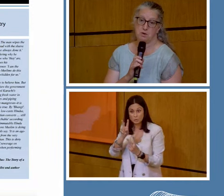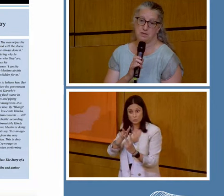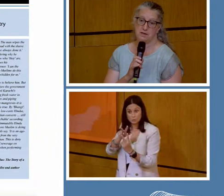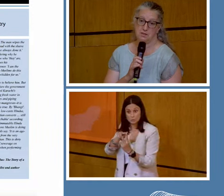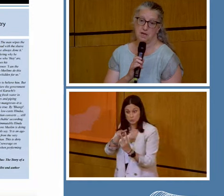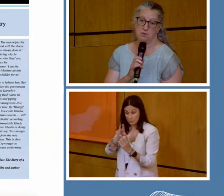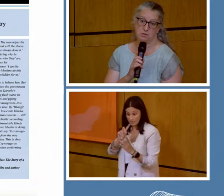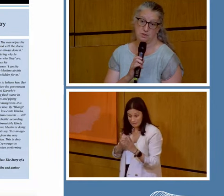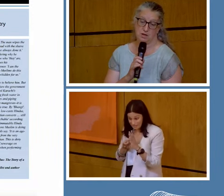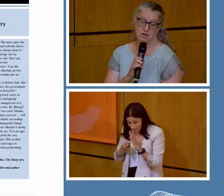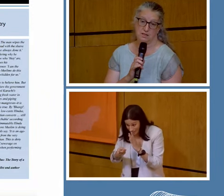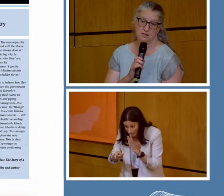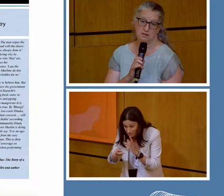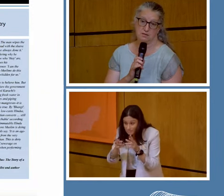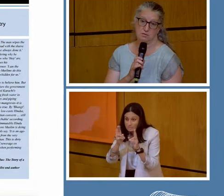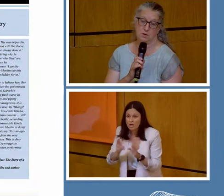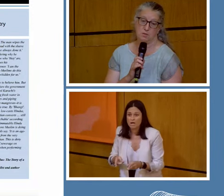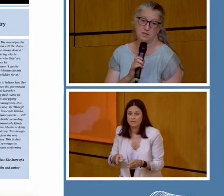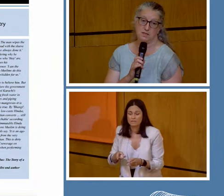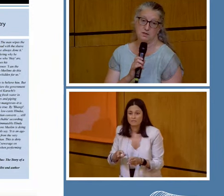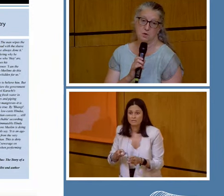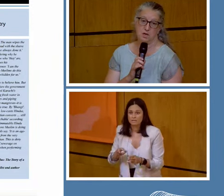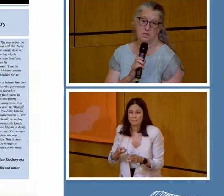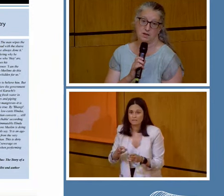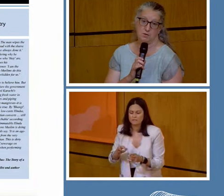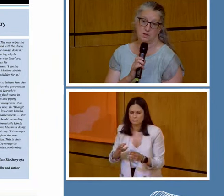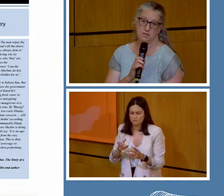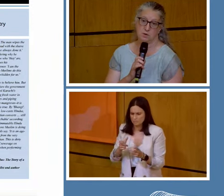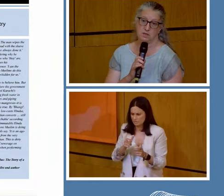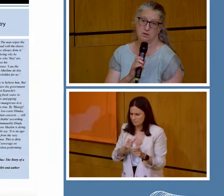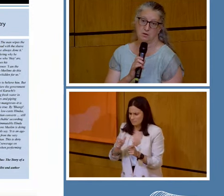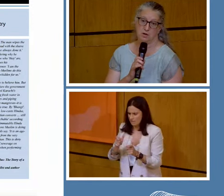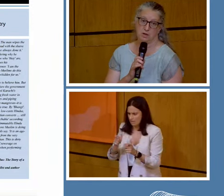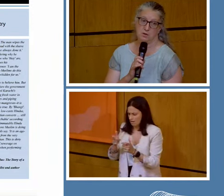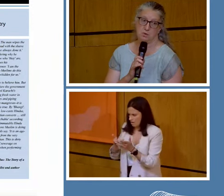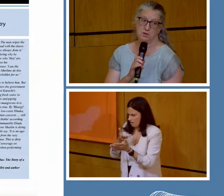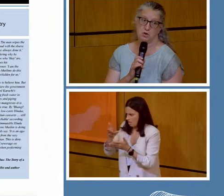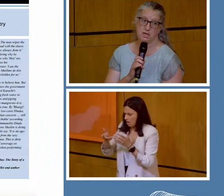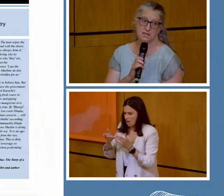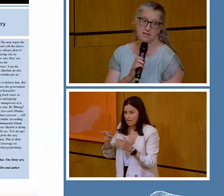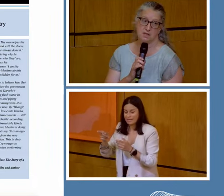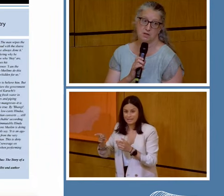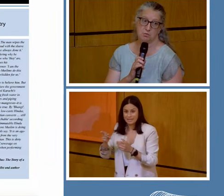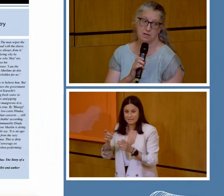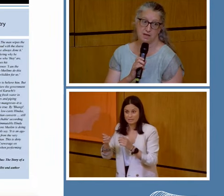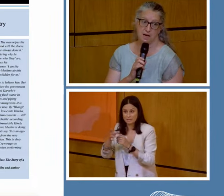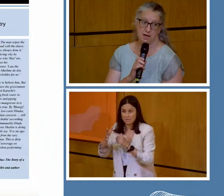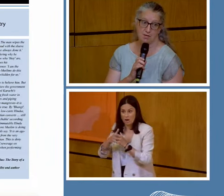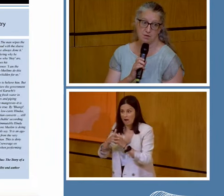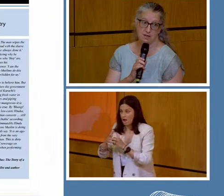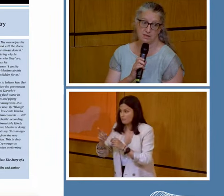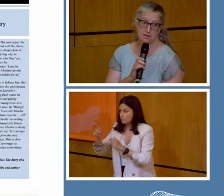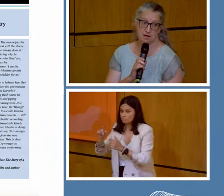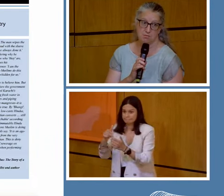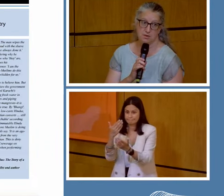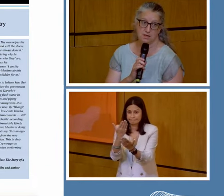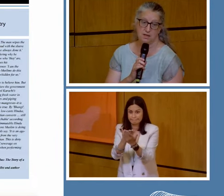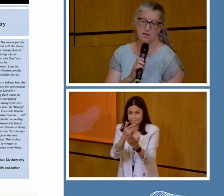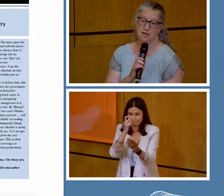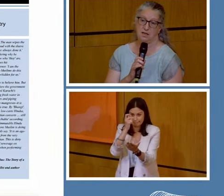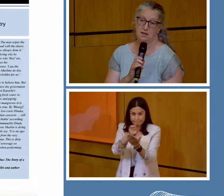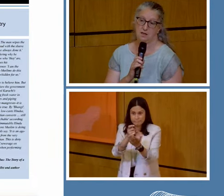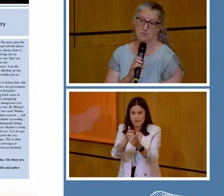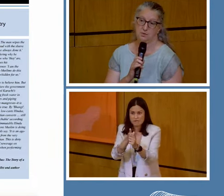of the people who went down to help died. And we're still working with his widow. We tried to get her to bring a claim against the